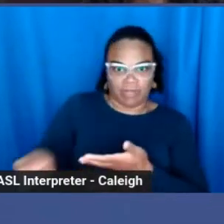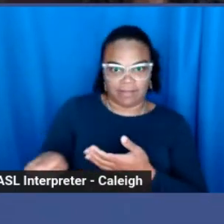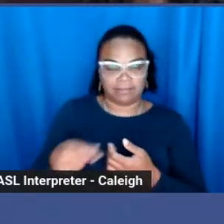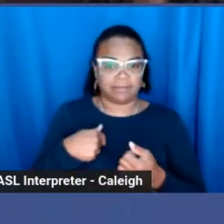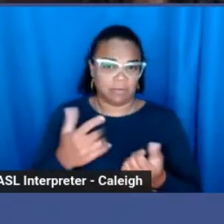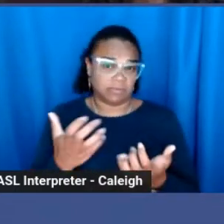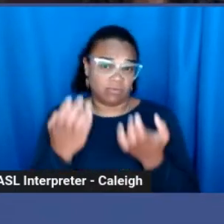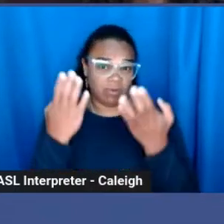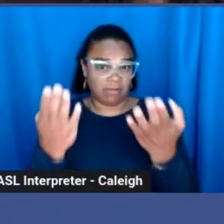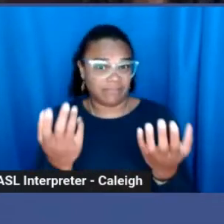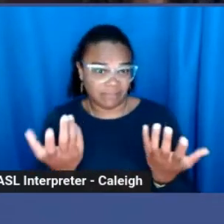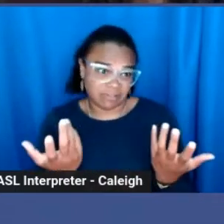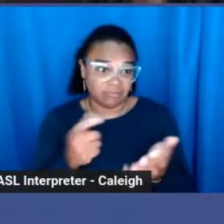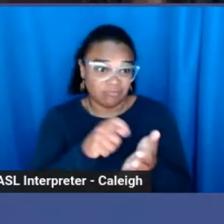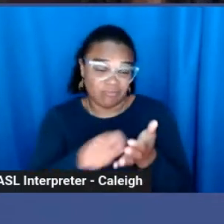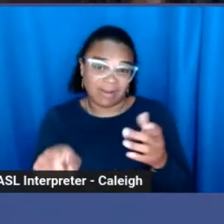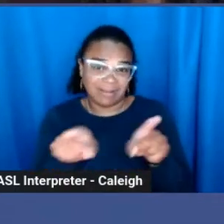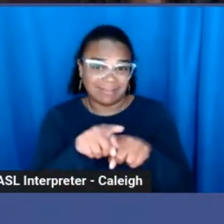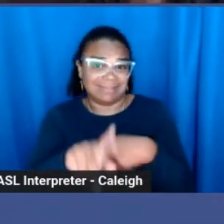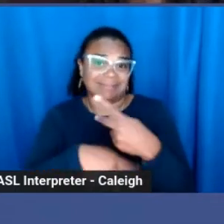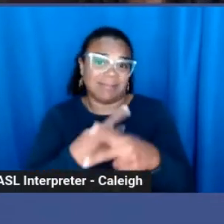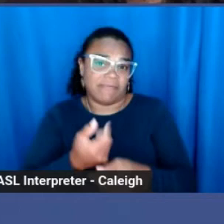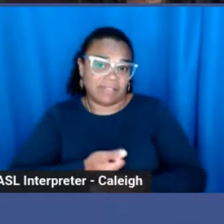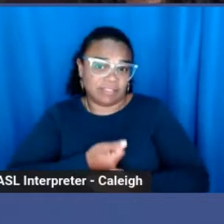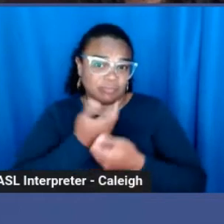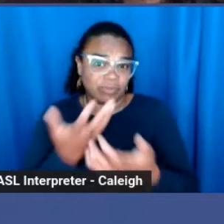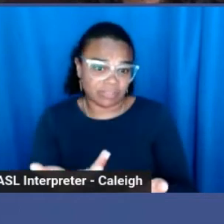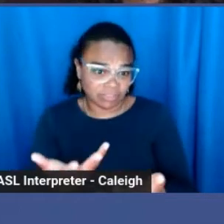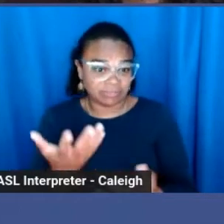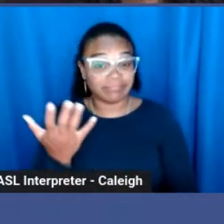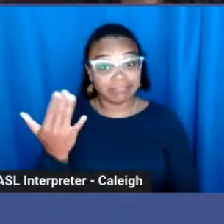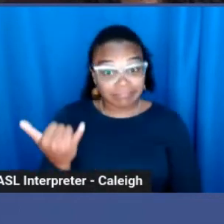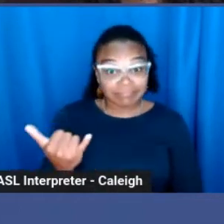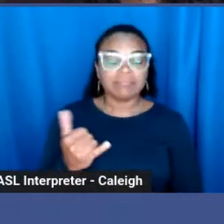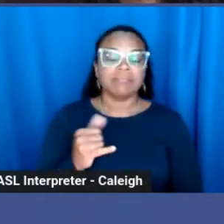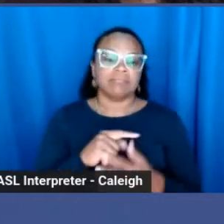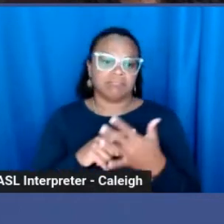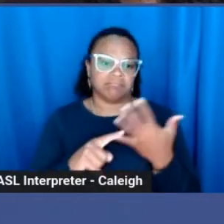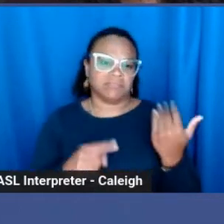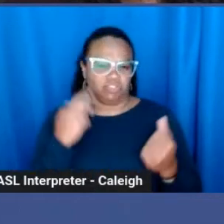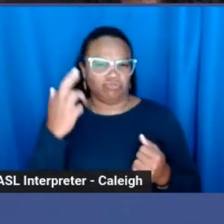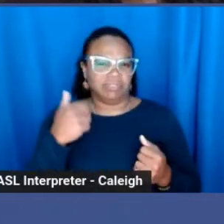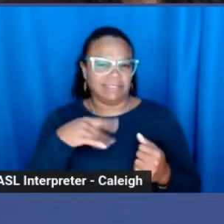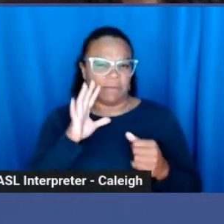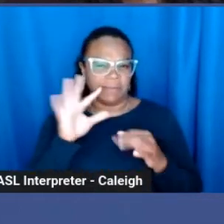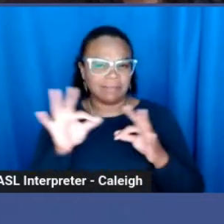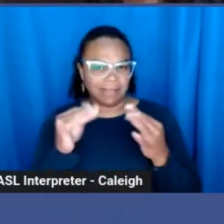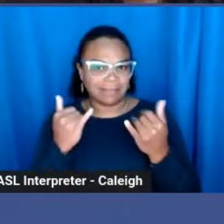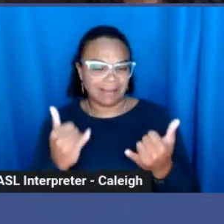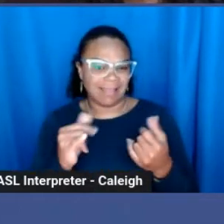choose writing as a form of expression. Some of those that we'll get into today briefly are personal,